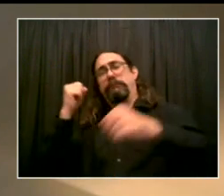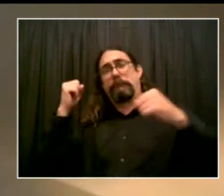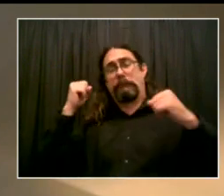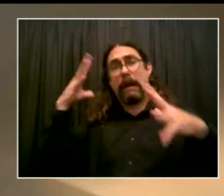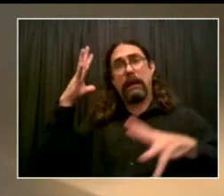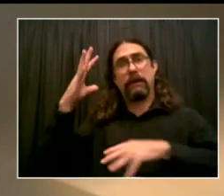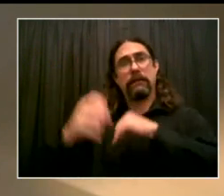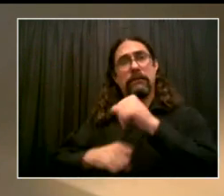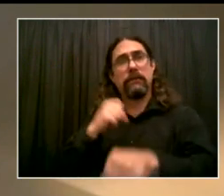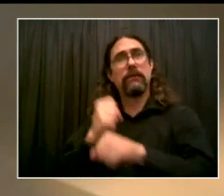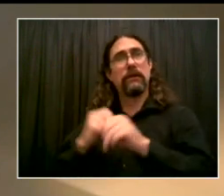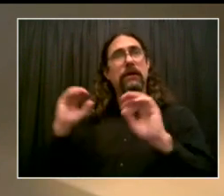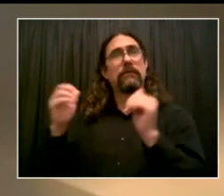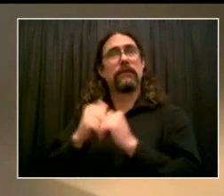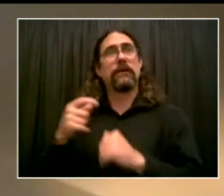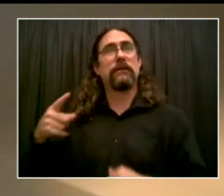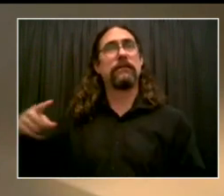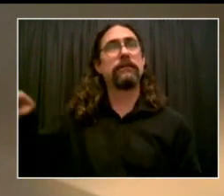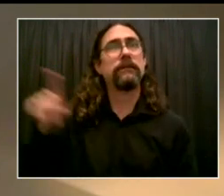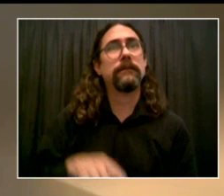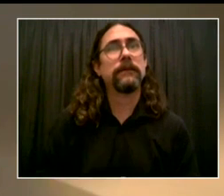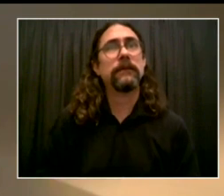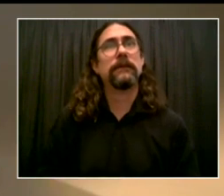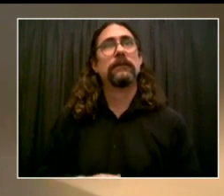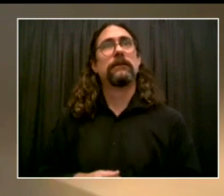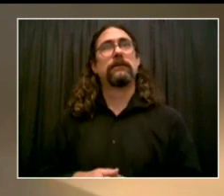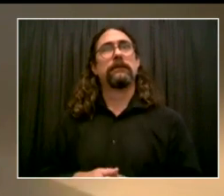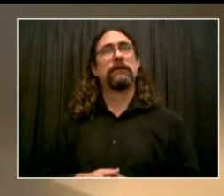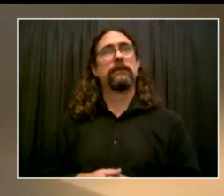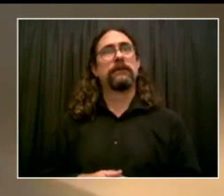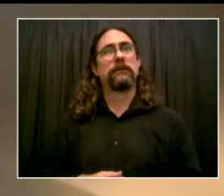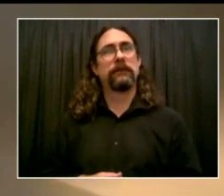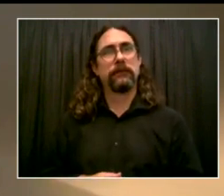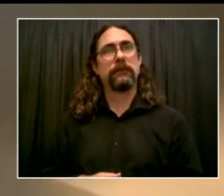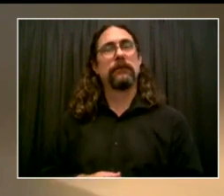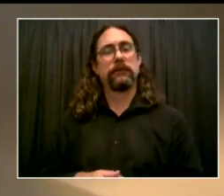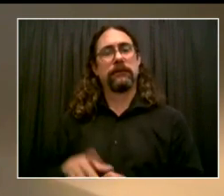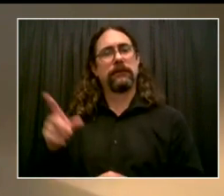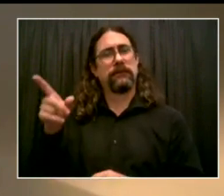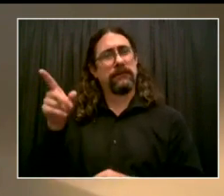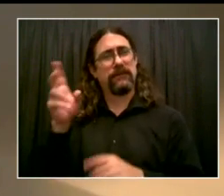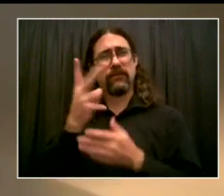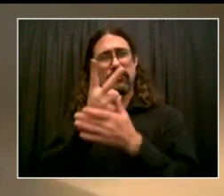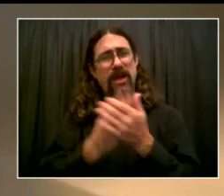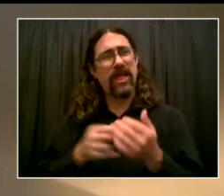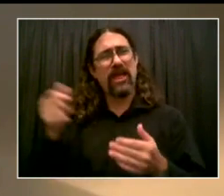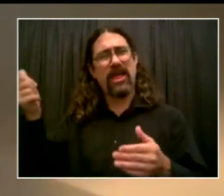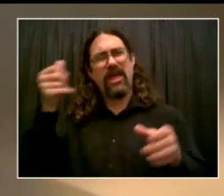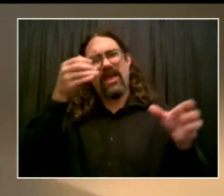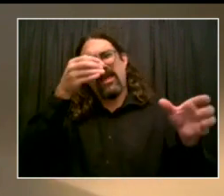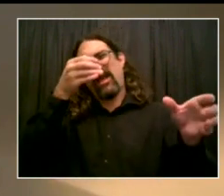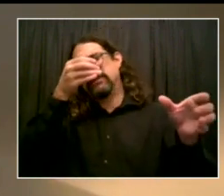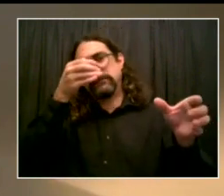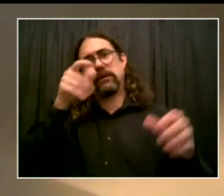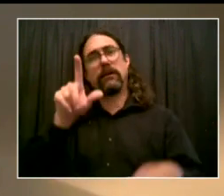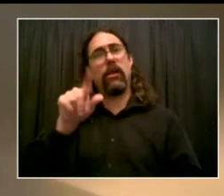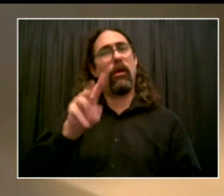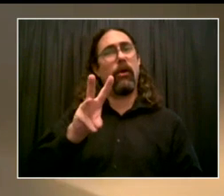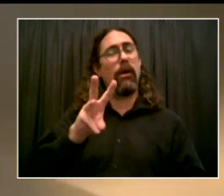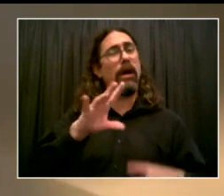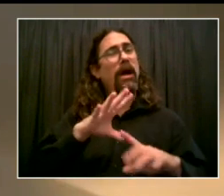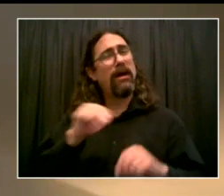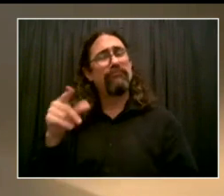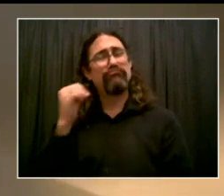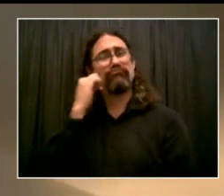same guy who was the district attorney of Staten Island was the same guy you could see walking off Forest Avenue or any